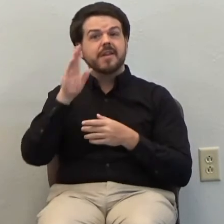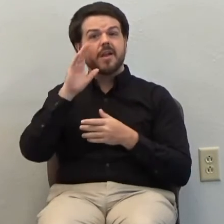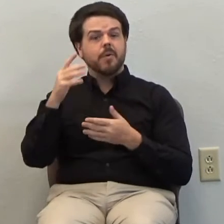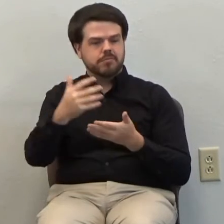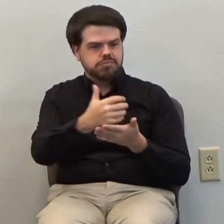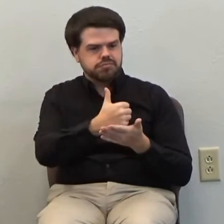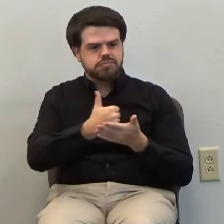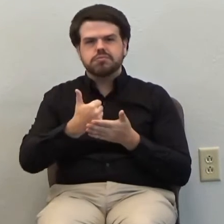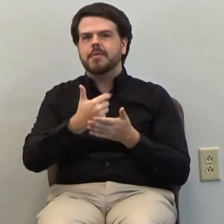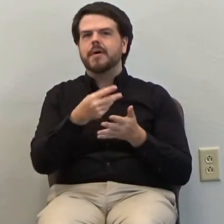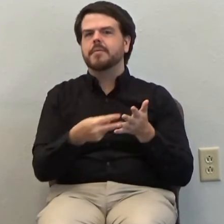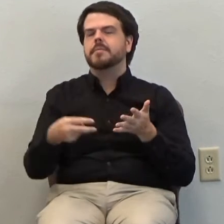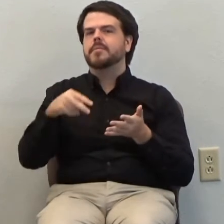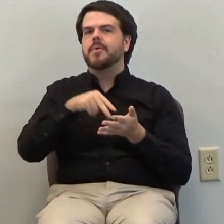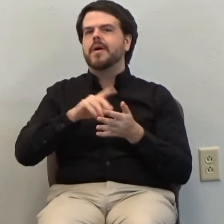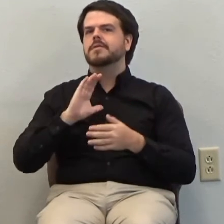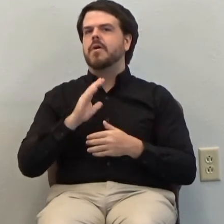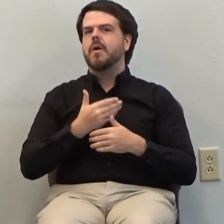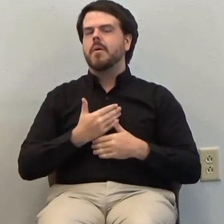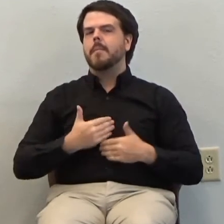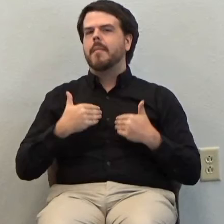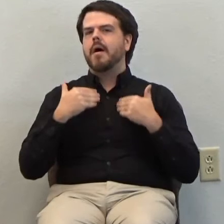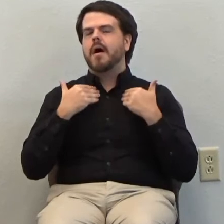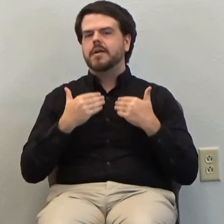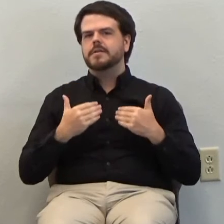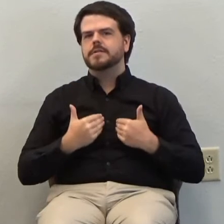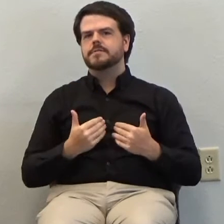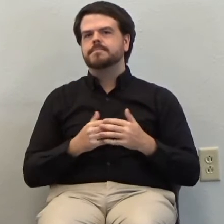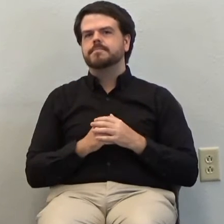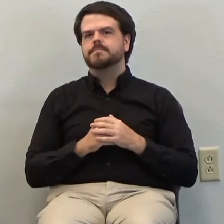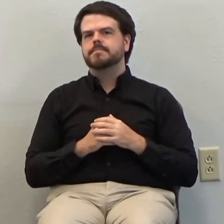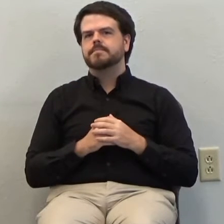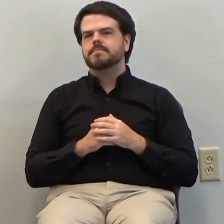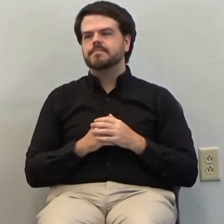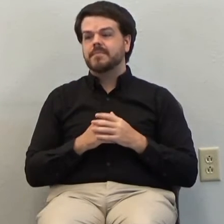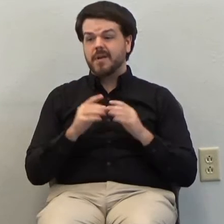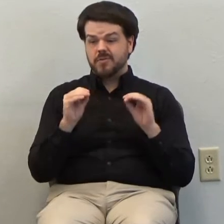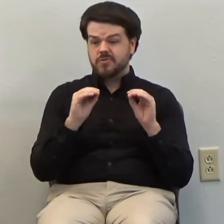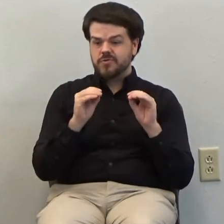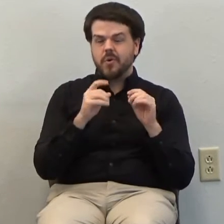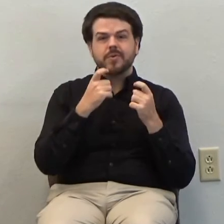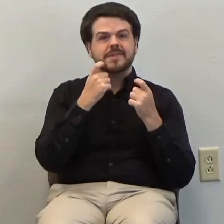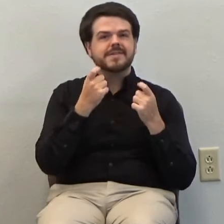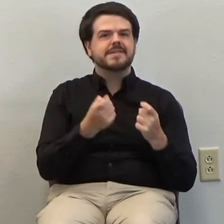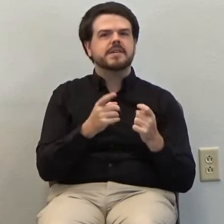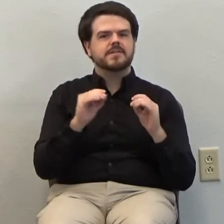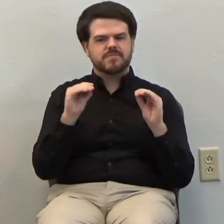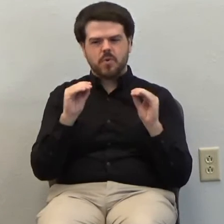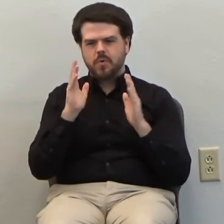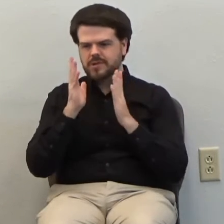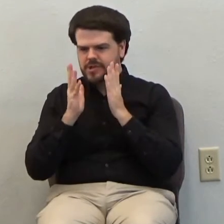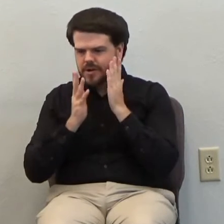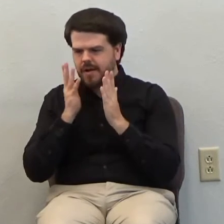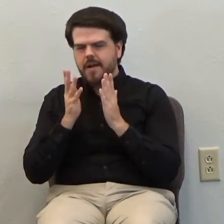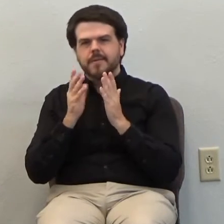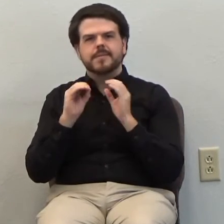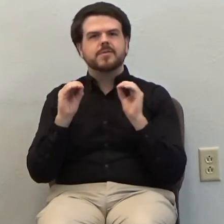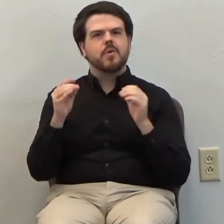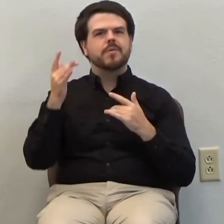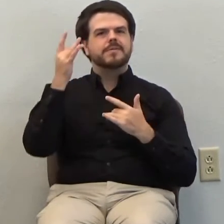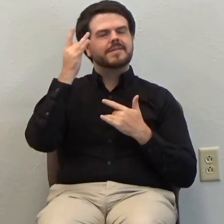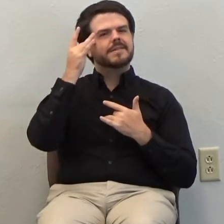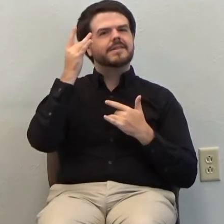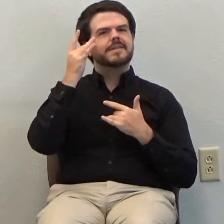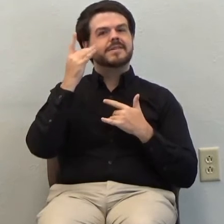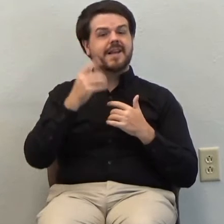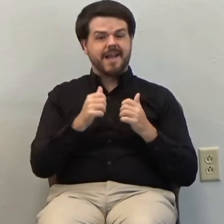everlasting life free from sin, free from shame, free from disease, and free from death